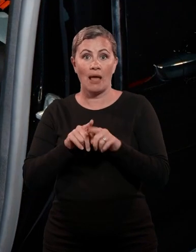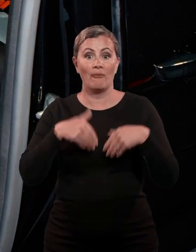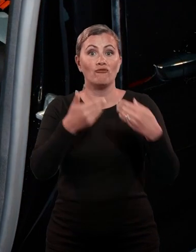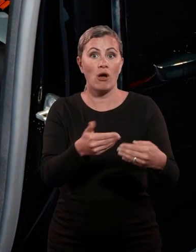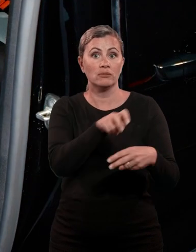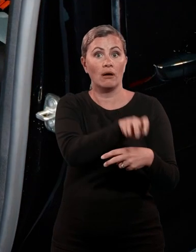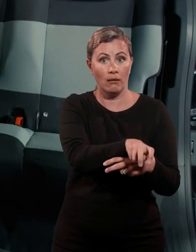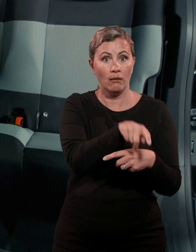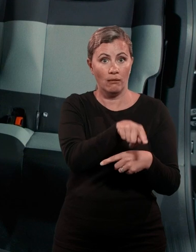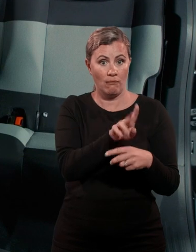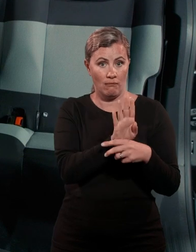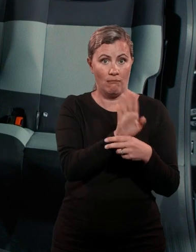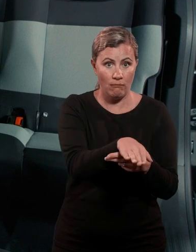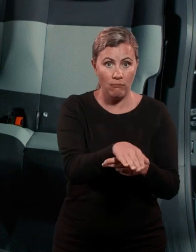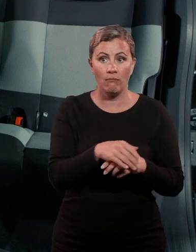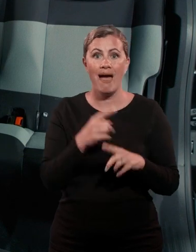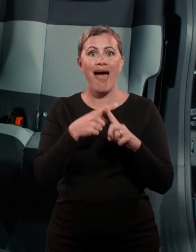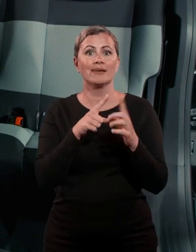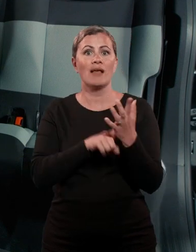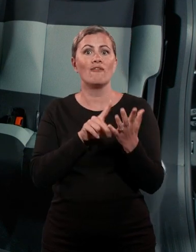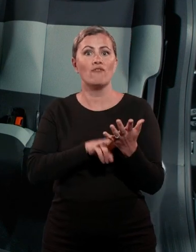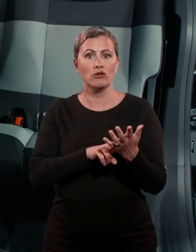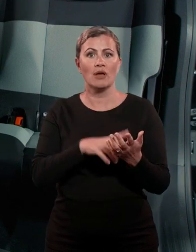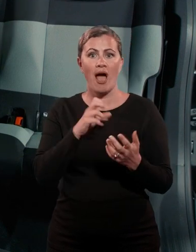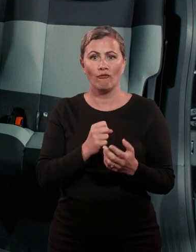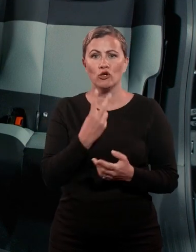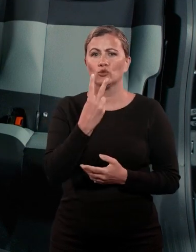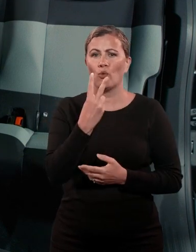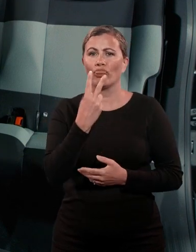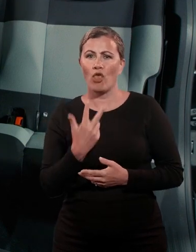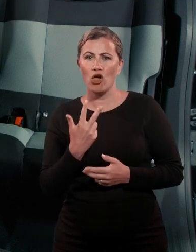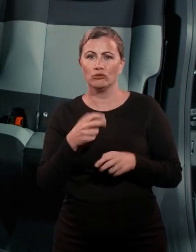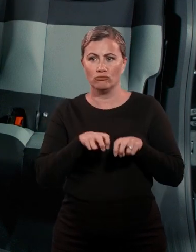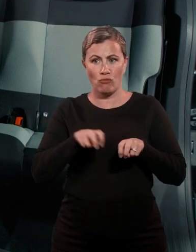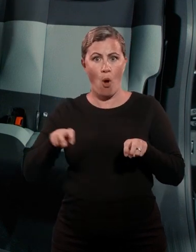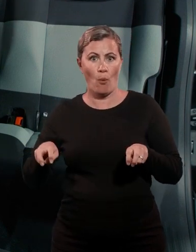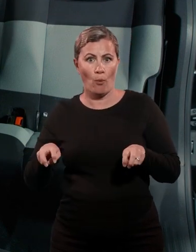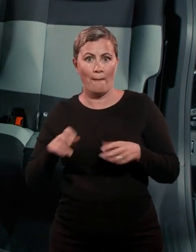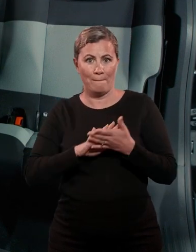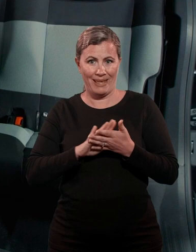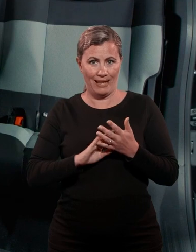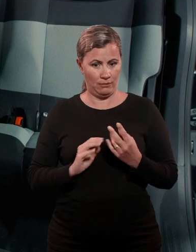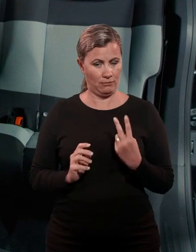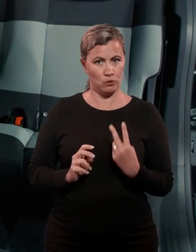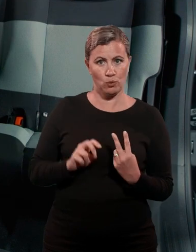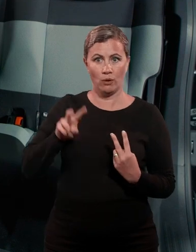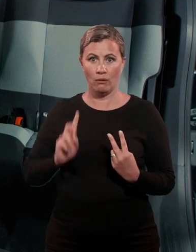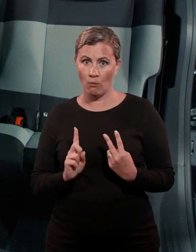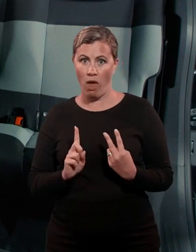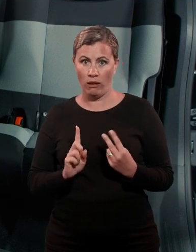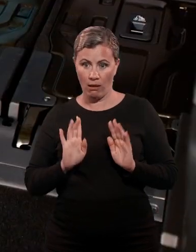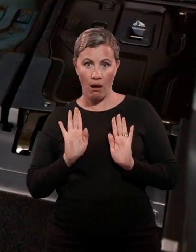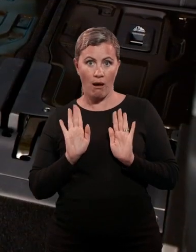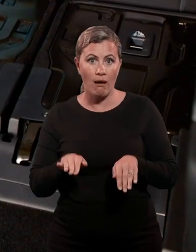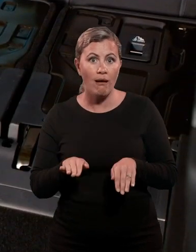all versions. On XL versions, the two third row seats can also be folded flat, to give a completely flat floor from